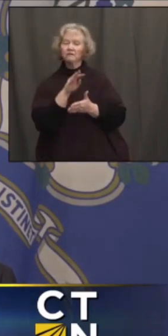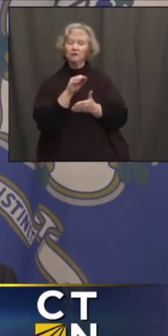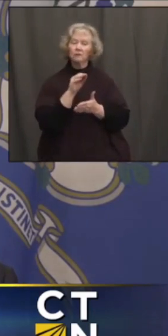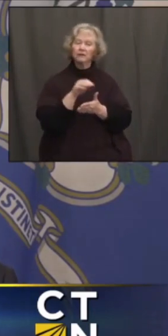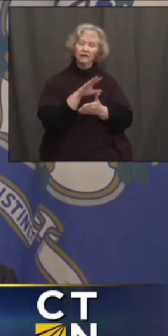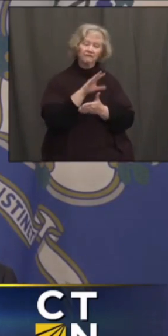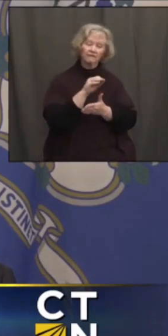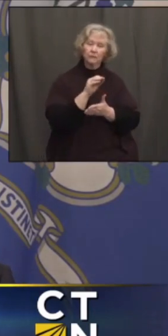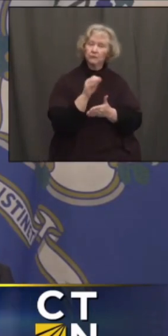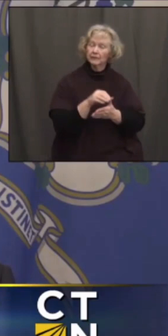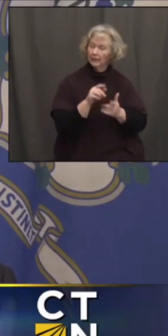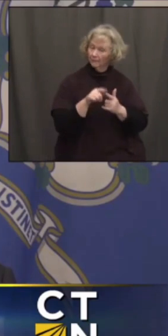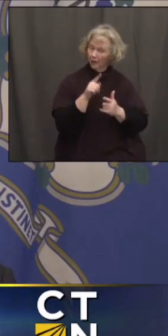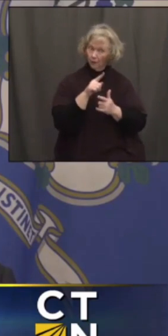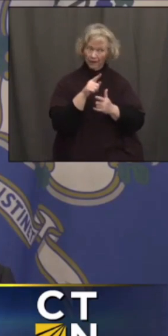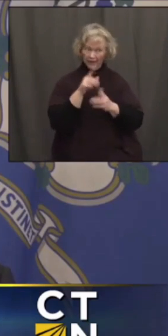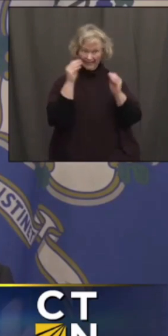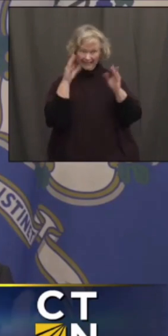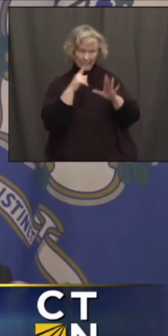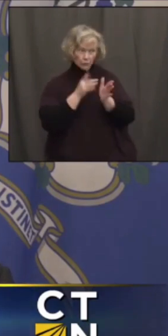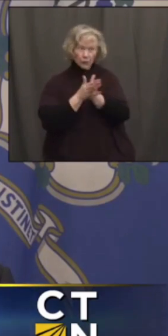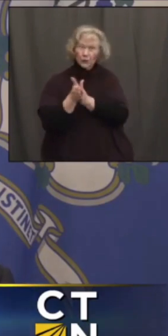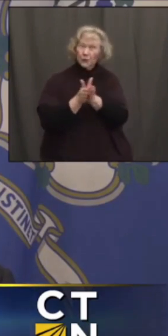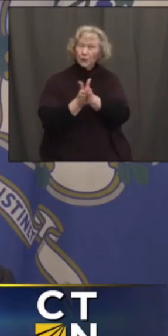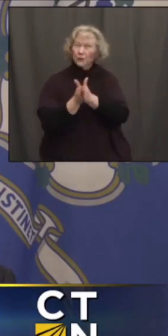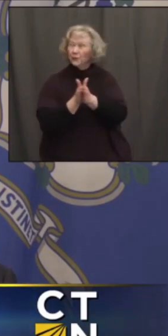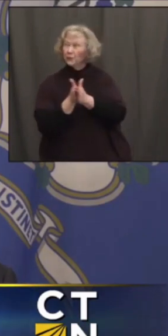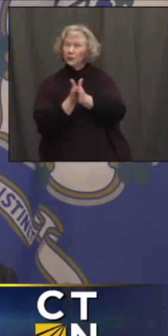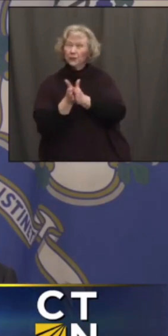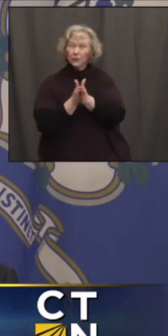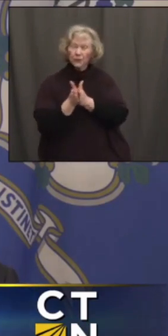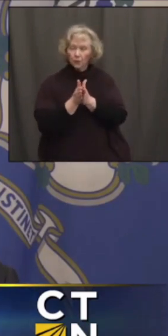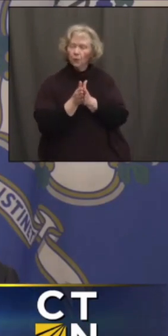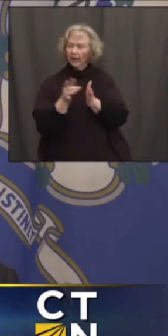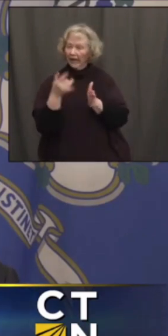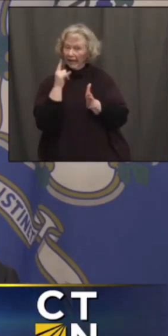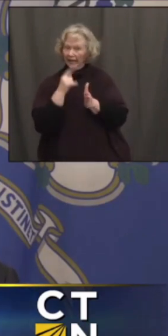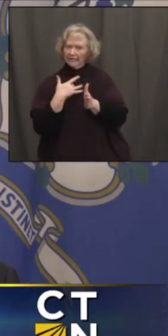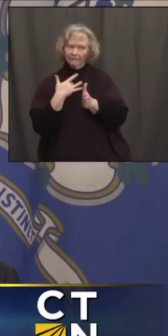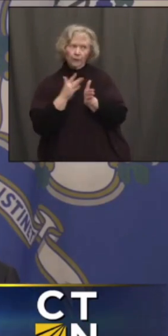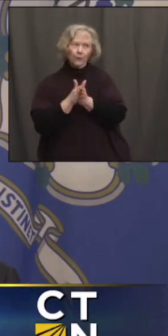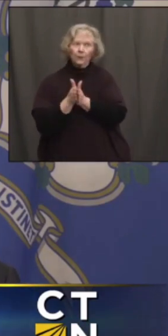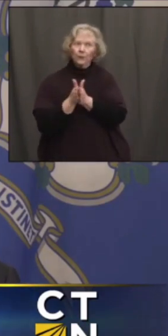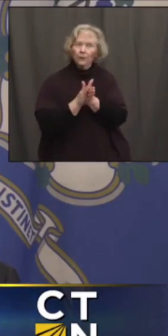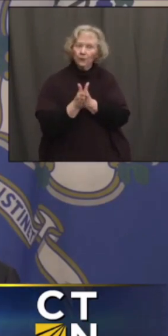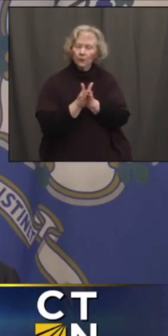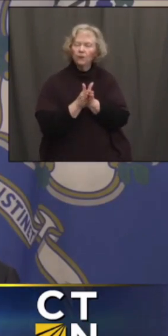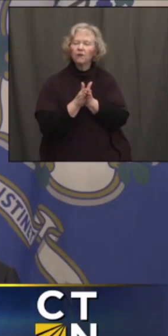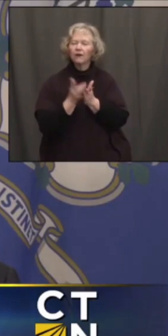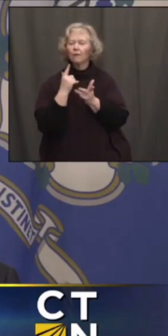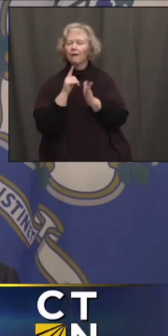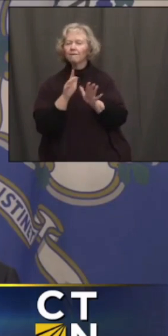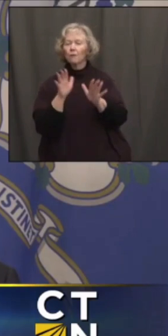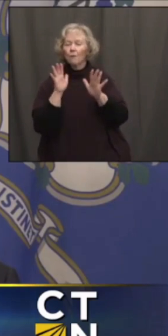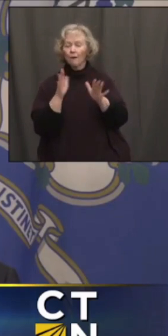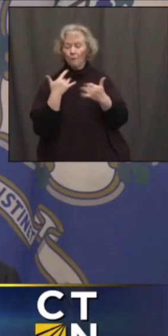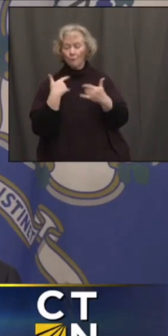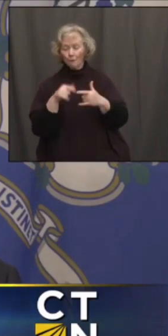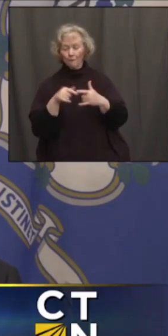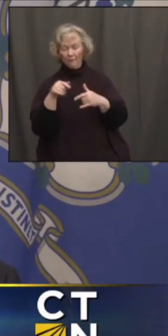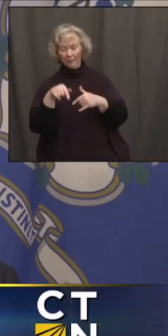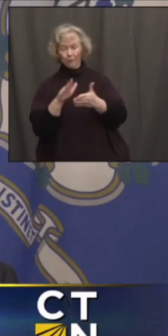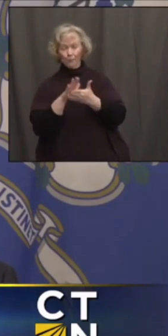enthusiastic about the schools, you're enthusiastic about the school, and more kids will be going back to school, let's have a great end to the school year.